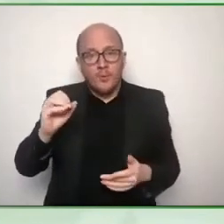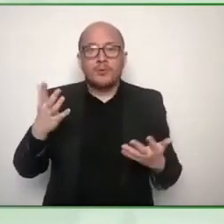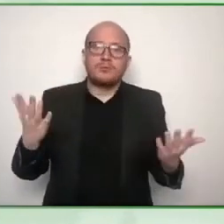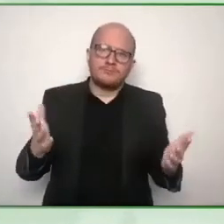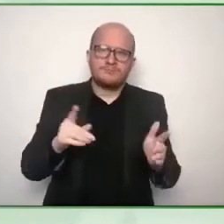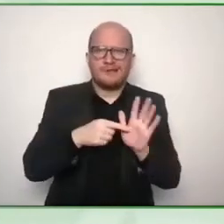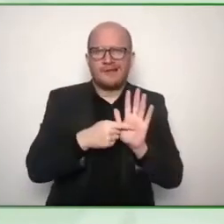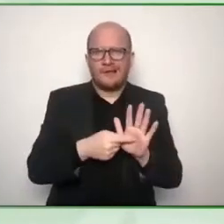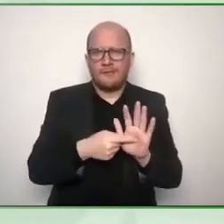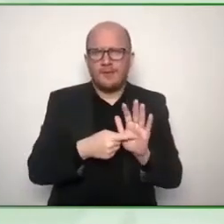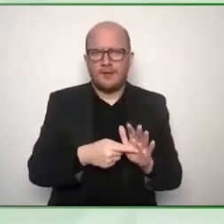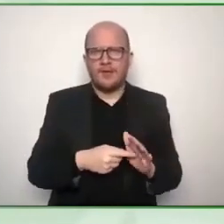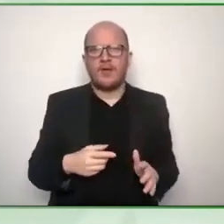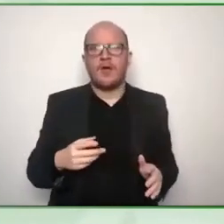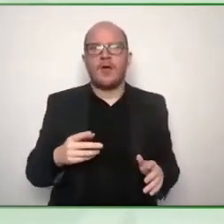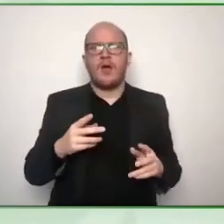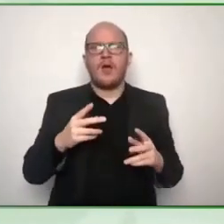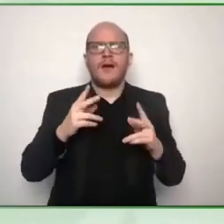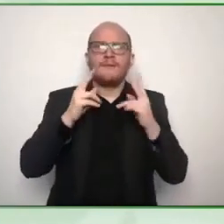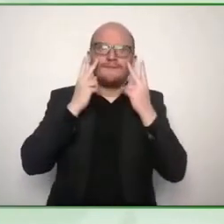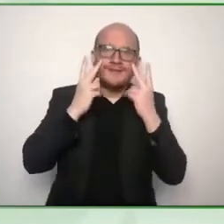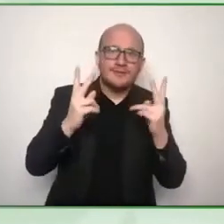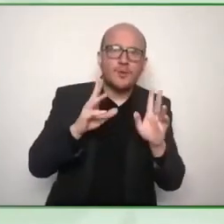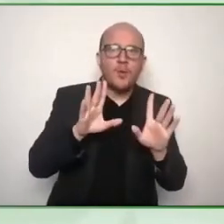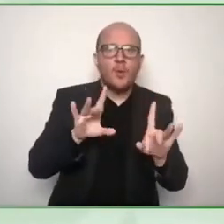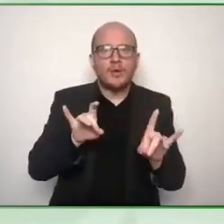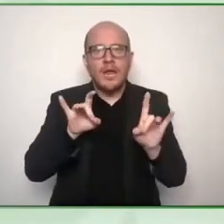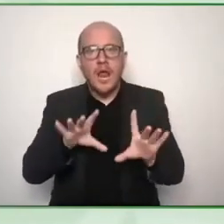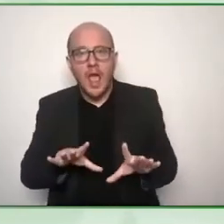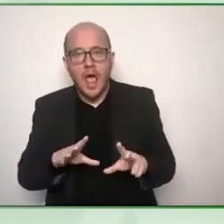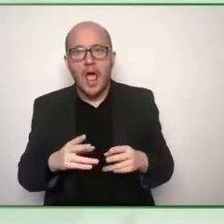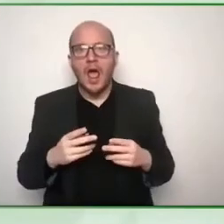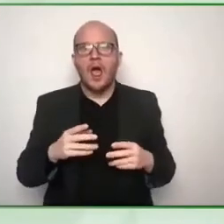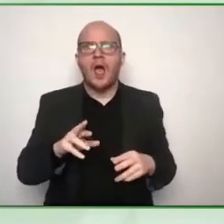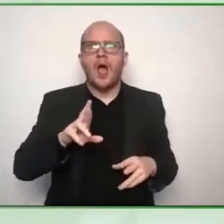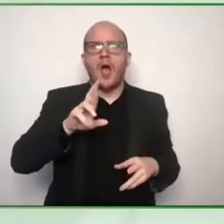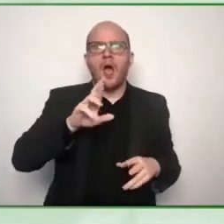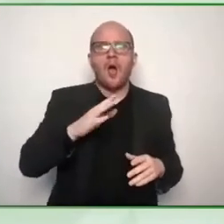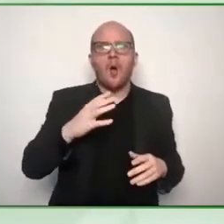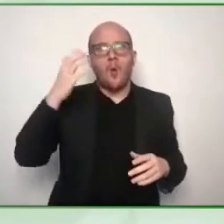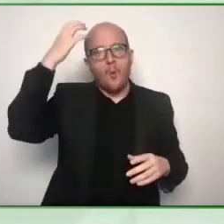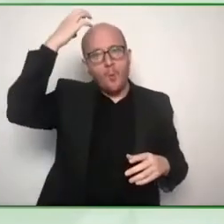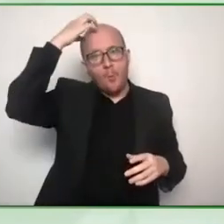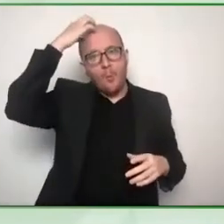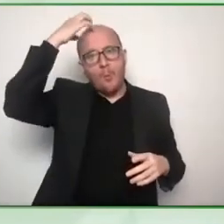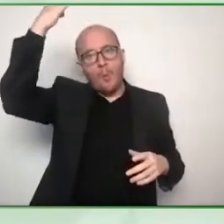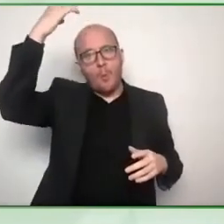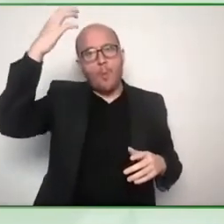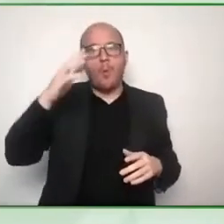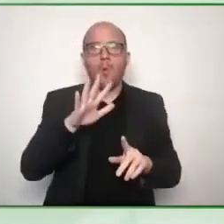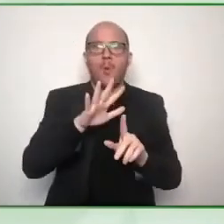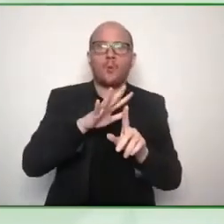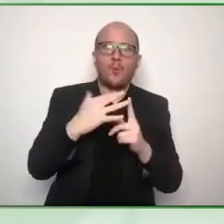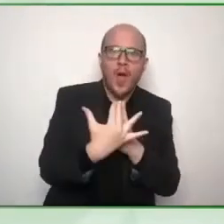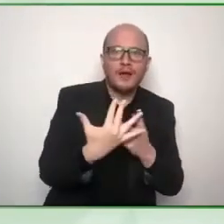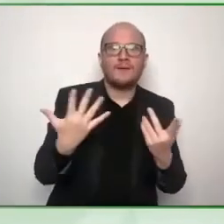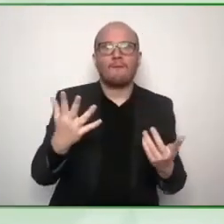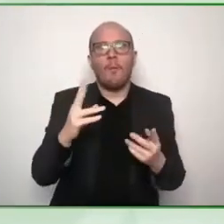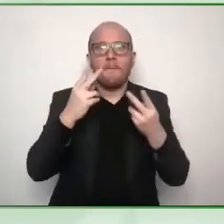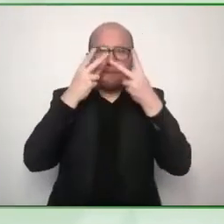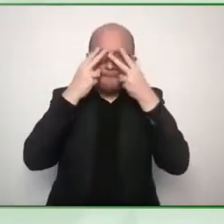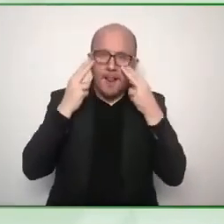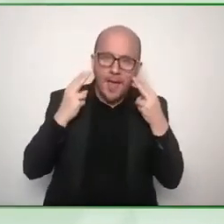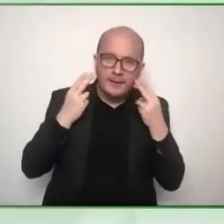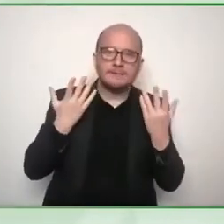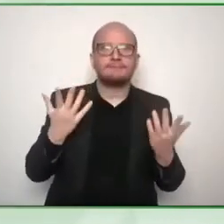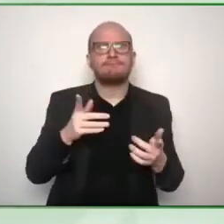society for the blind blind citizens australia really listening to their feedback which they'd been putting together over